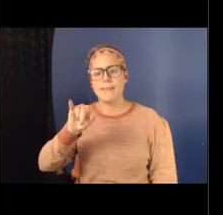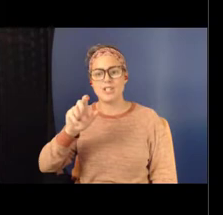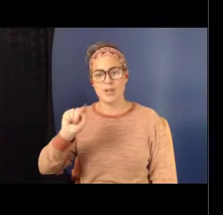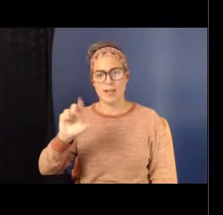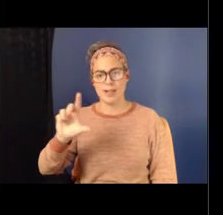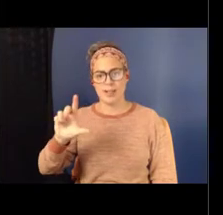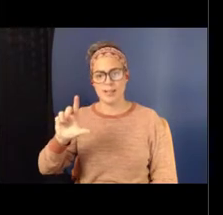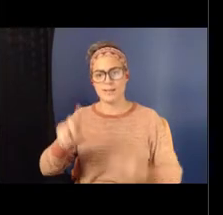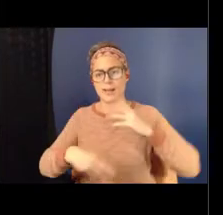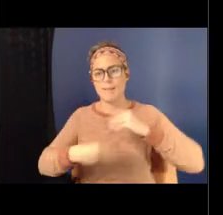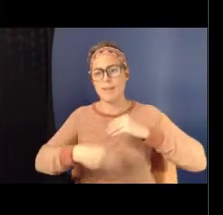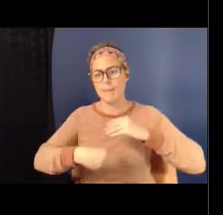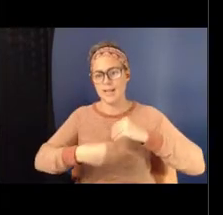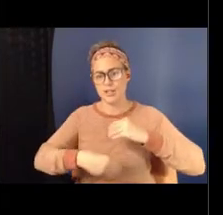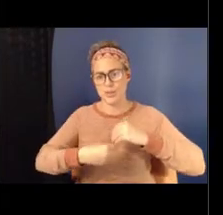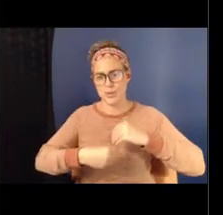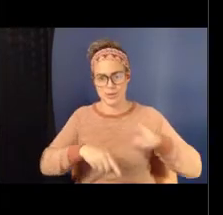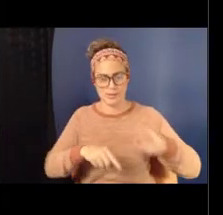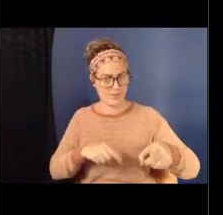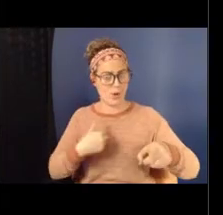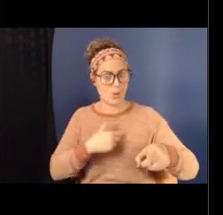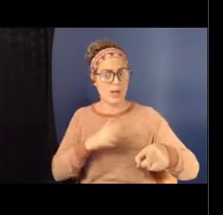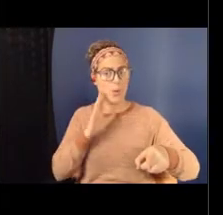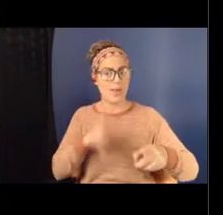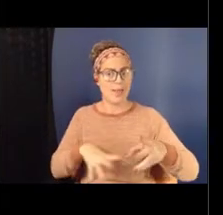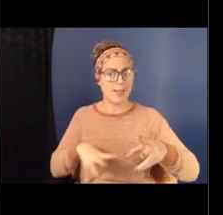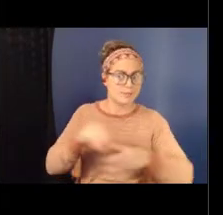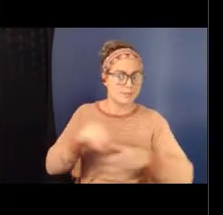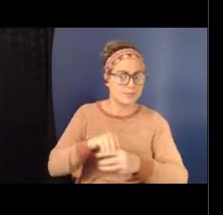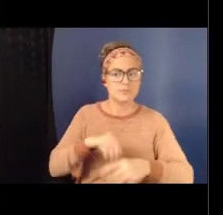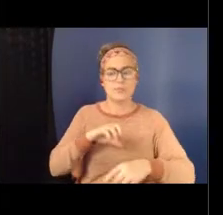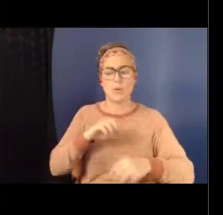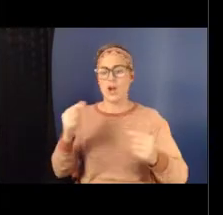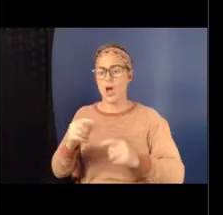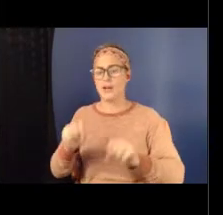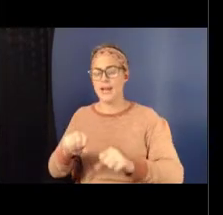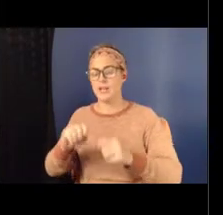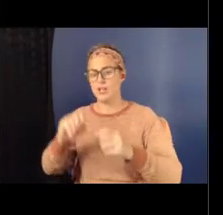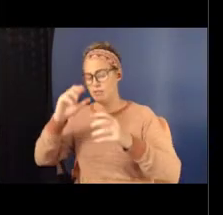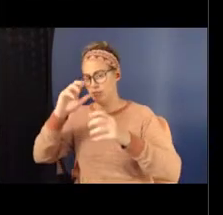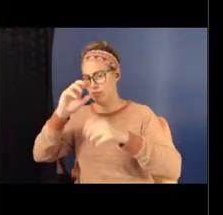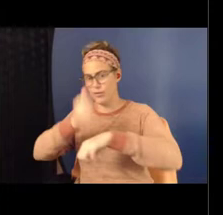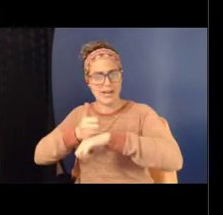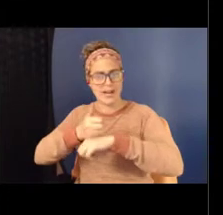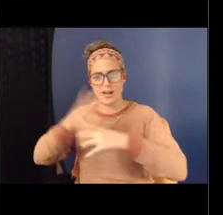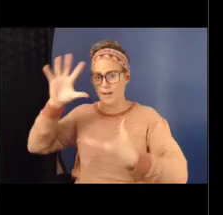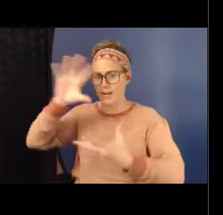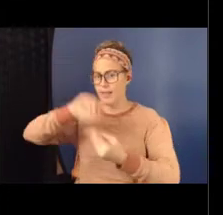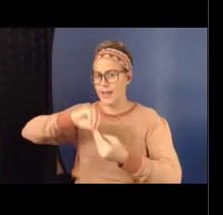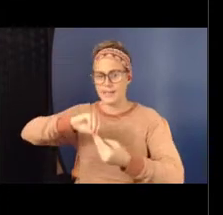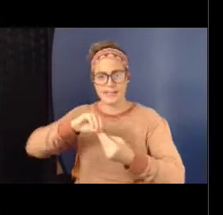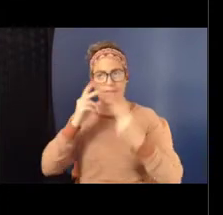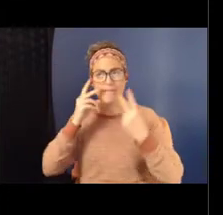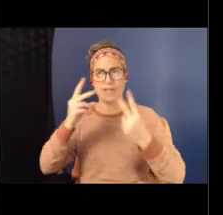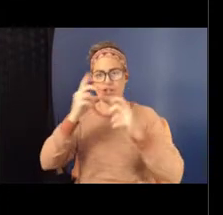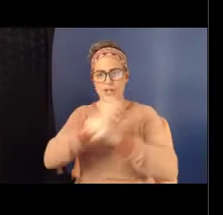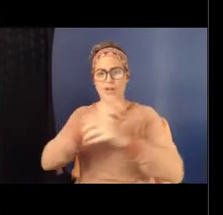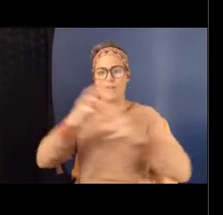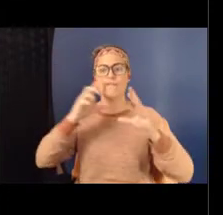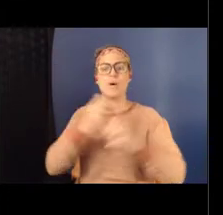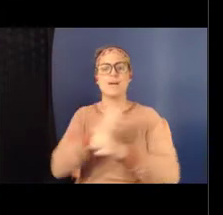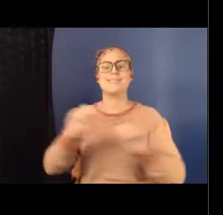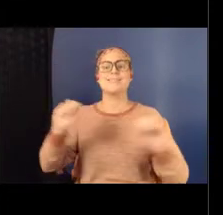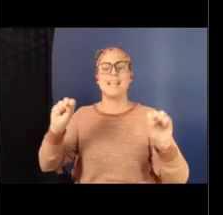creating a collective vision of a safer and more just society. So the multi